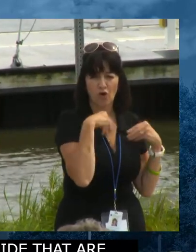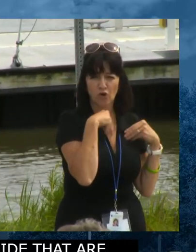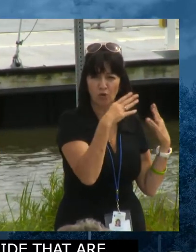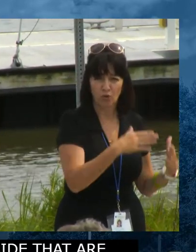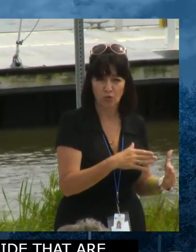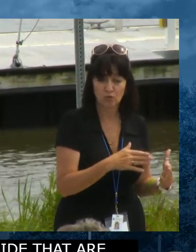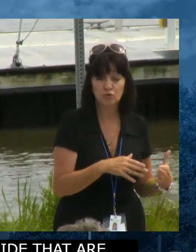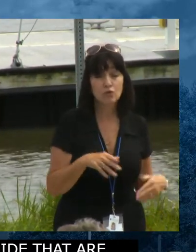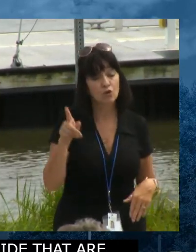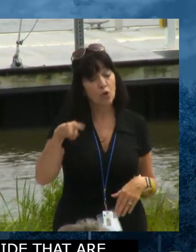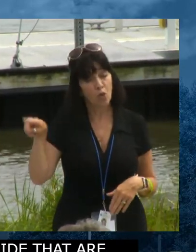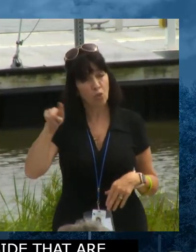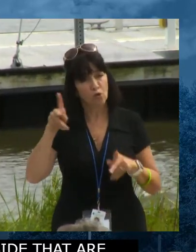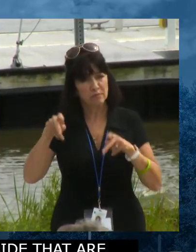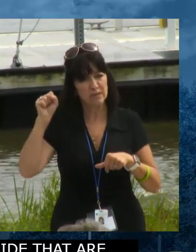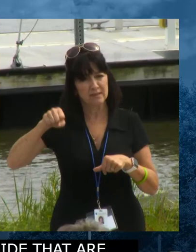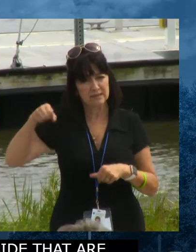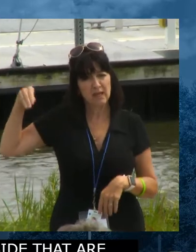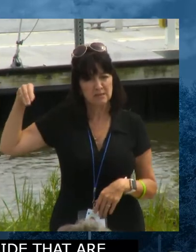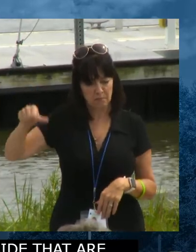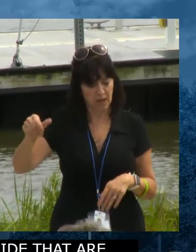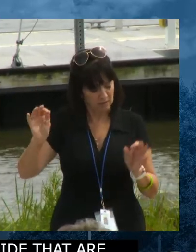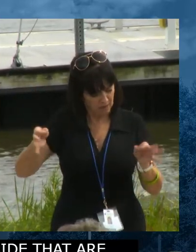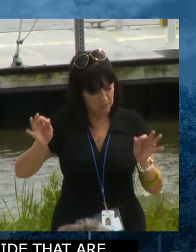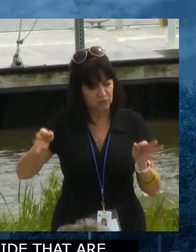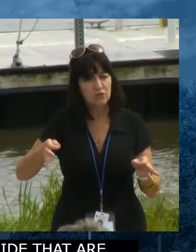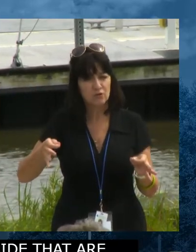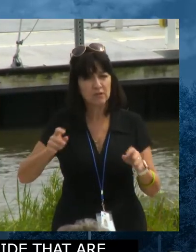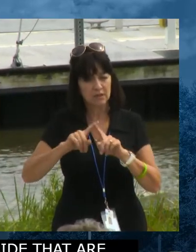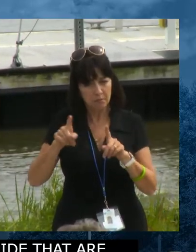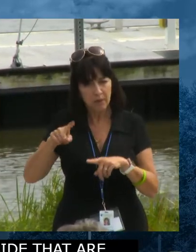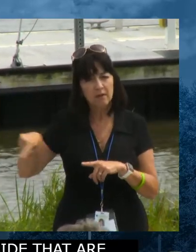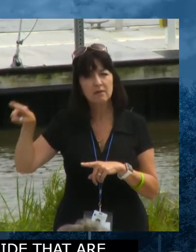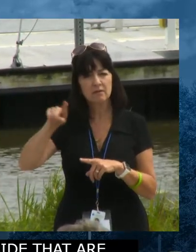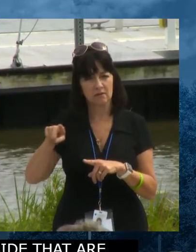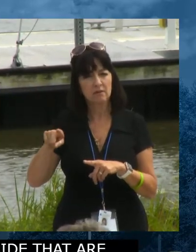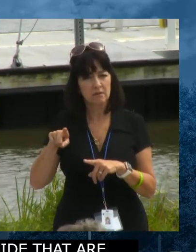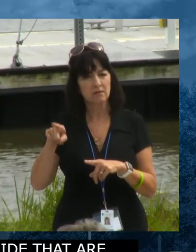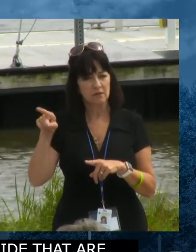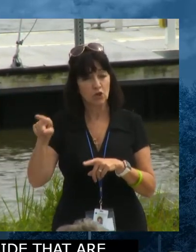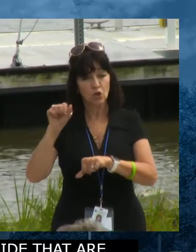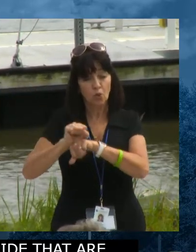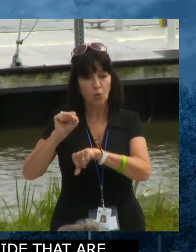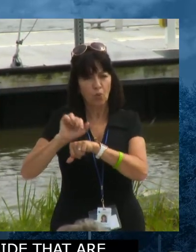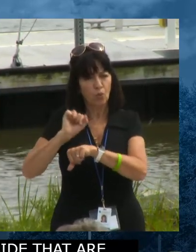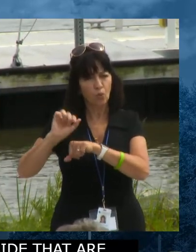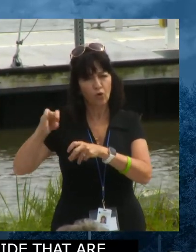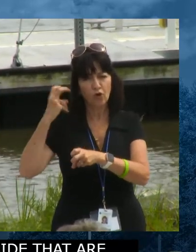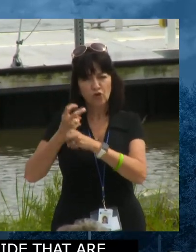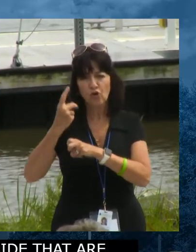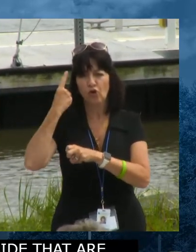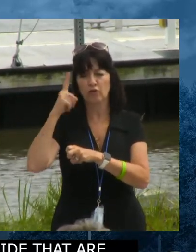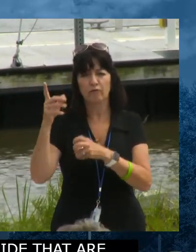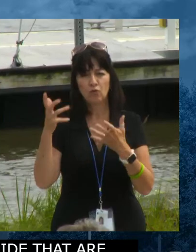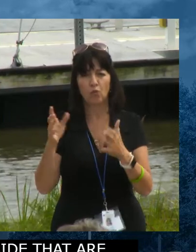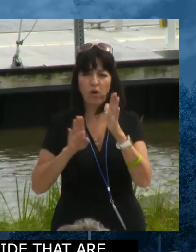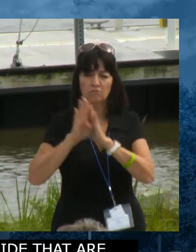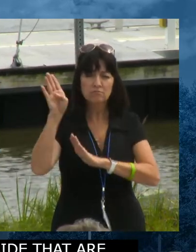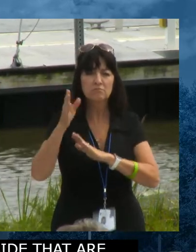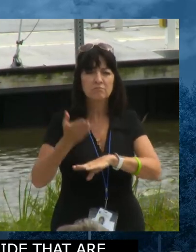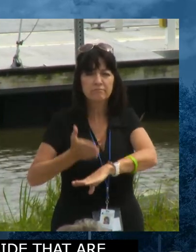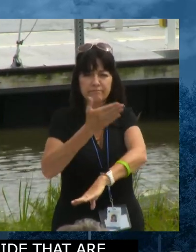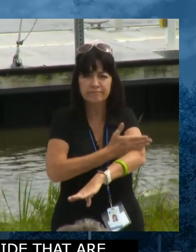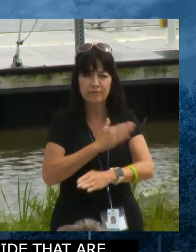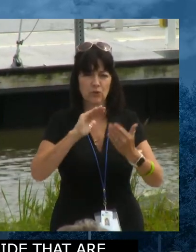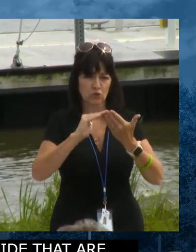while those people are getting paid for it, absolutely, they are also doing it for the betterment of the community and the betterment of what they